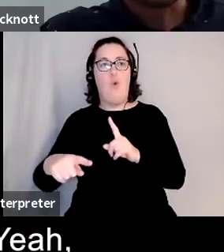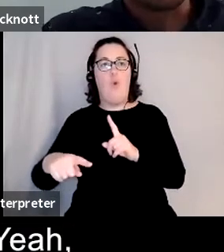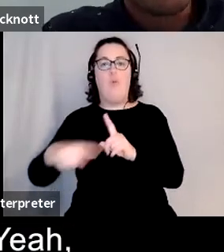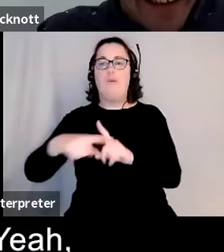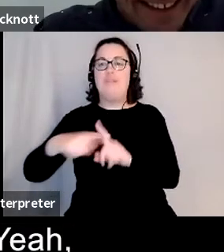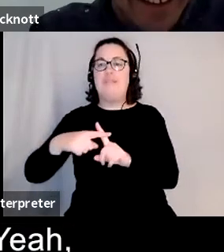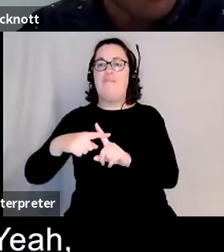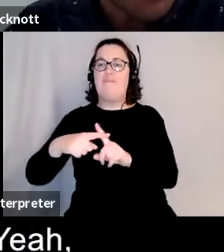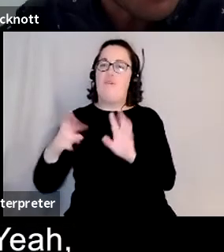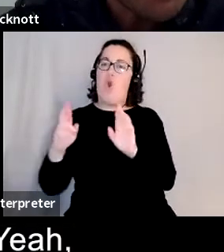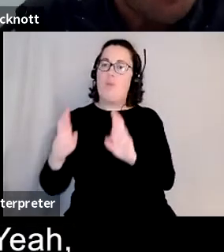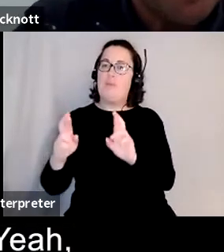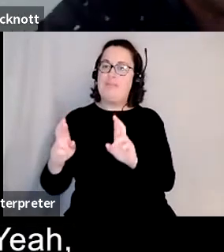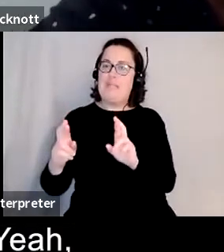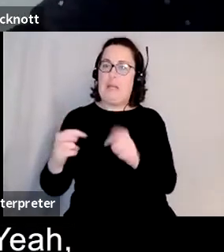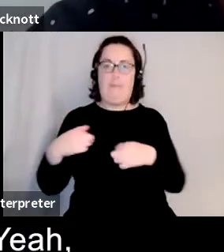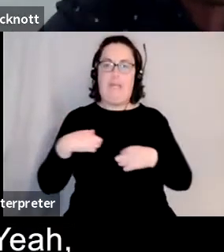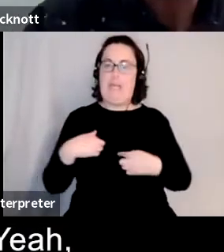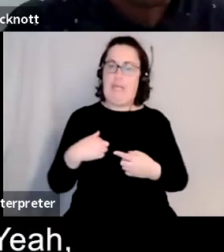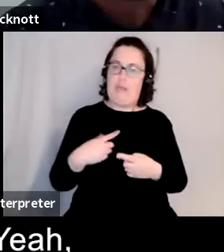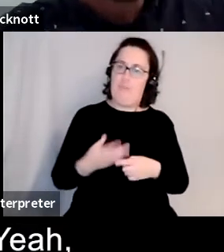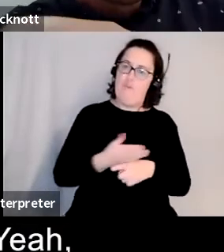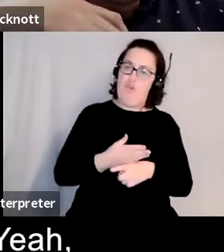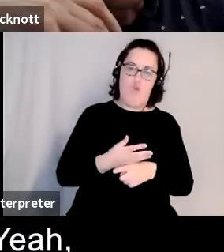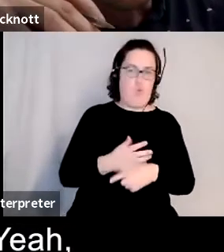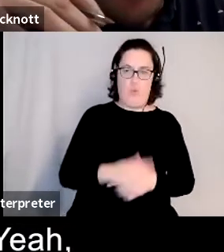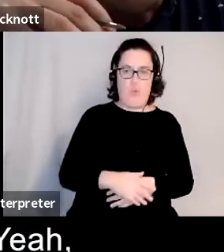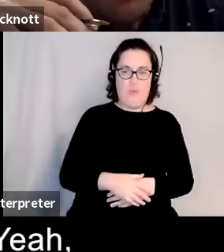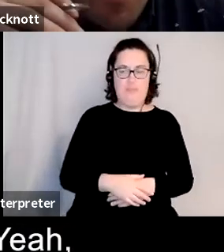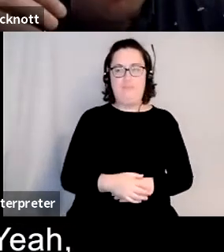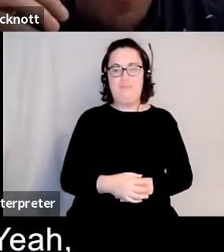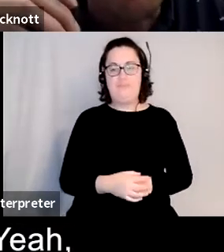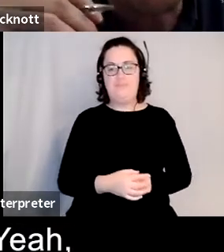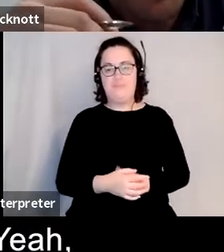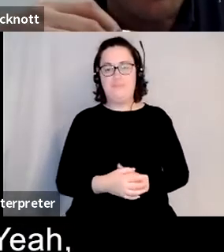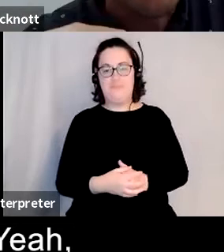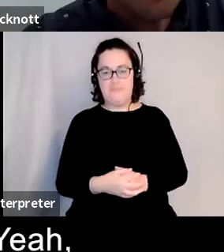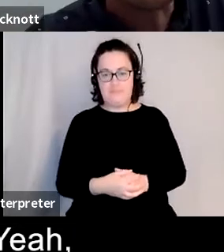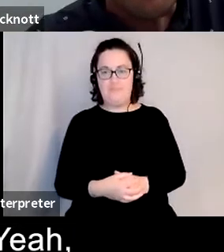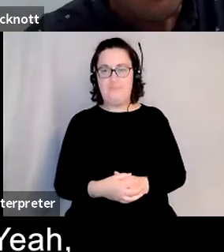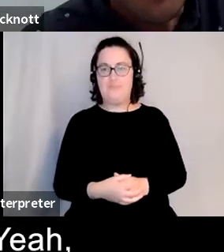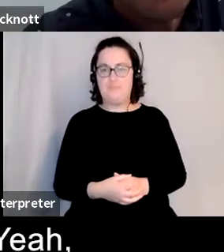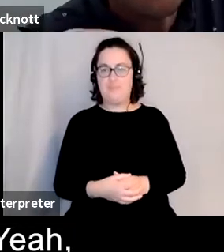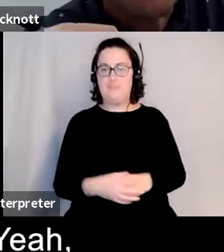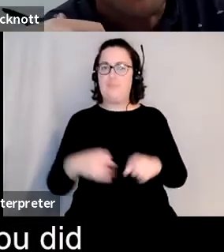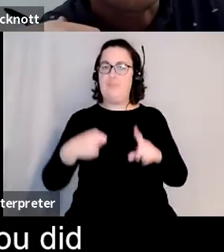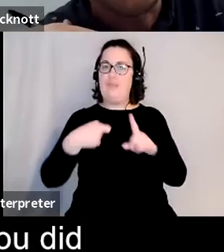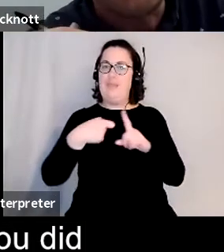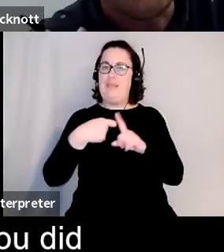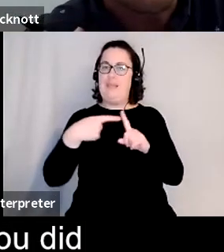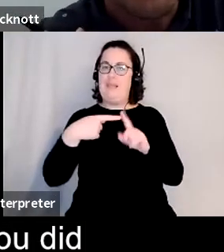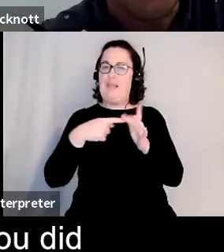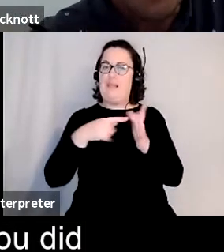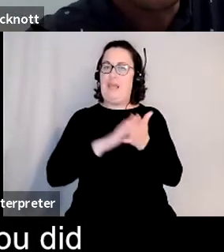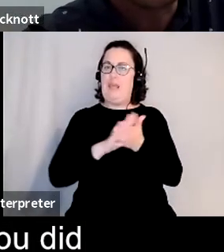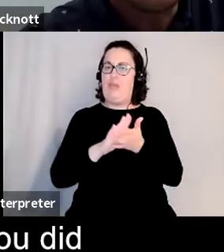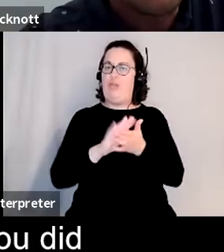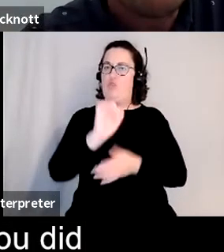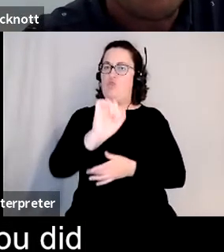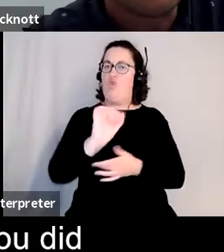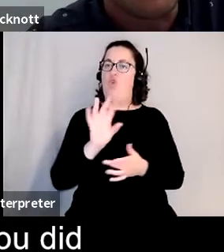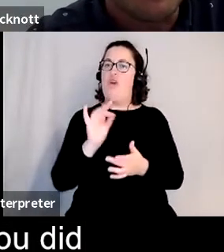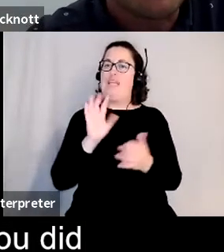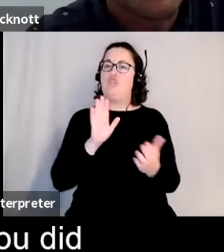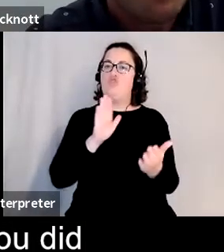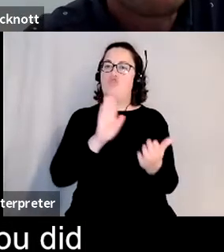indeed thank you thank you mark yeah um keith i i'm aware i i think i i saw in your instagram you